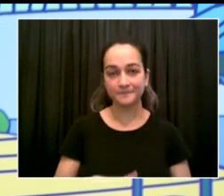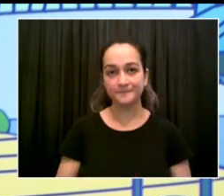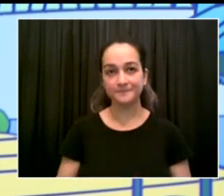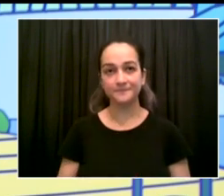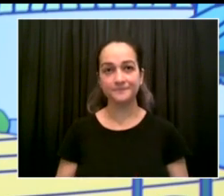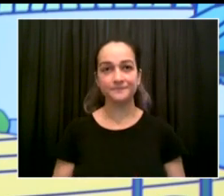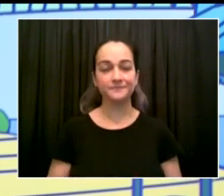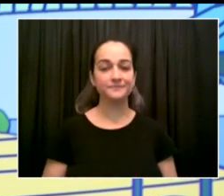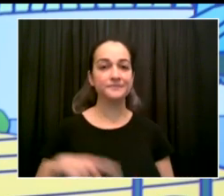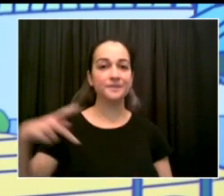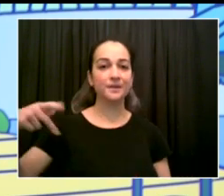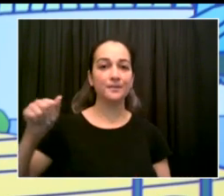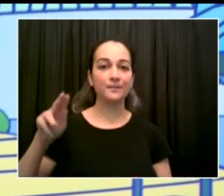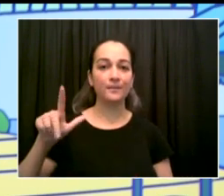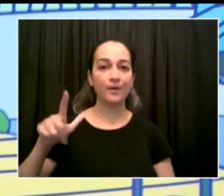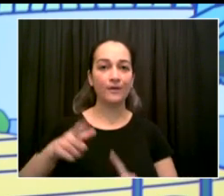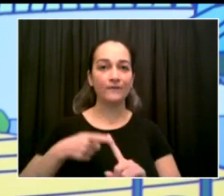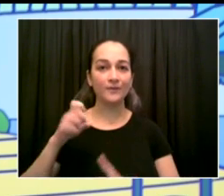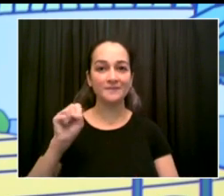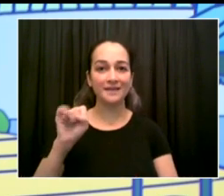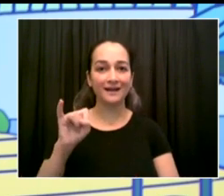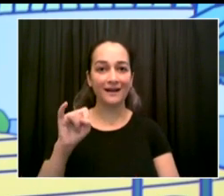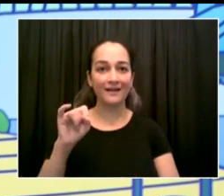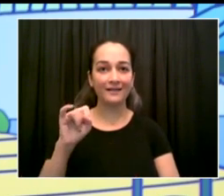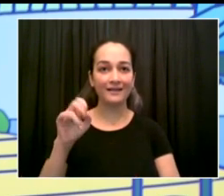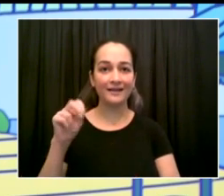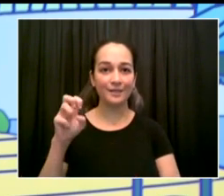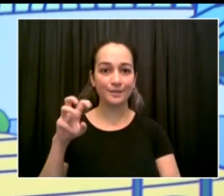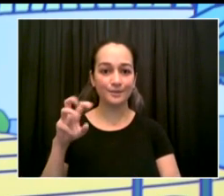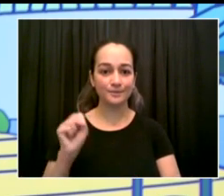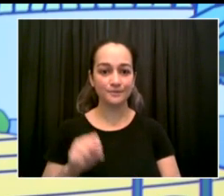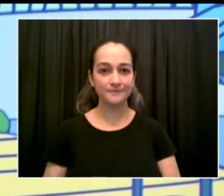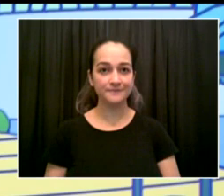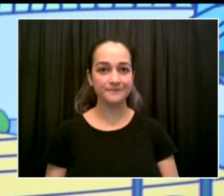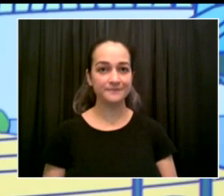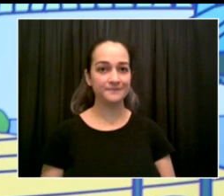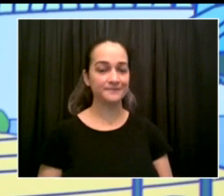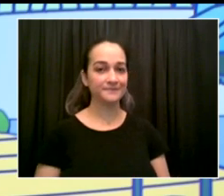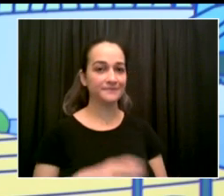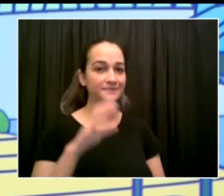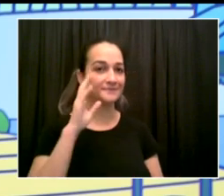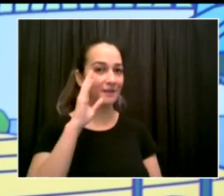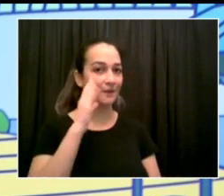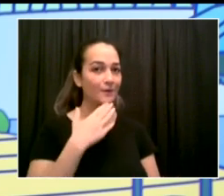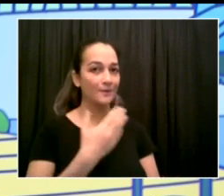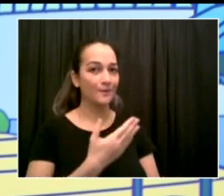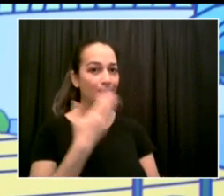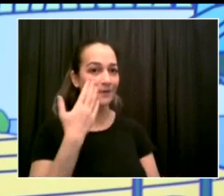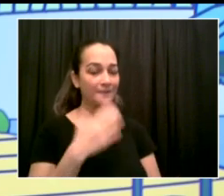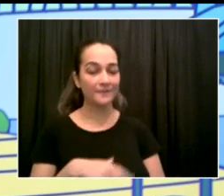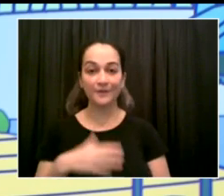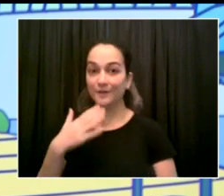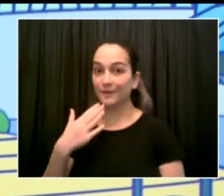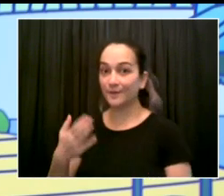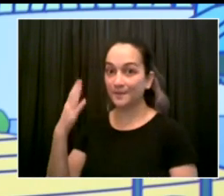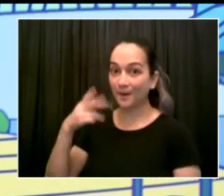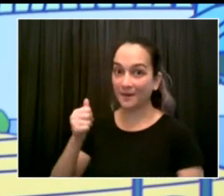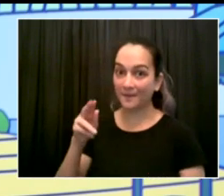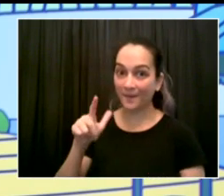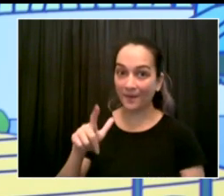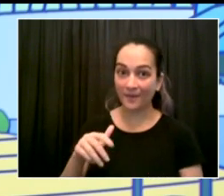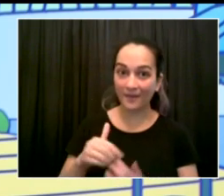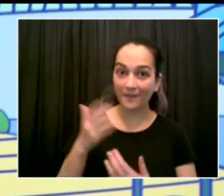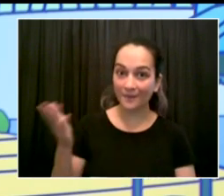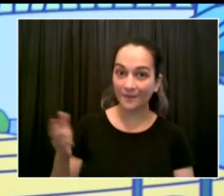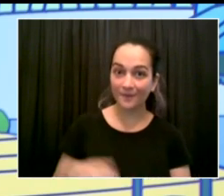Hey, good morning, Mr. Mayor. How are you doing? Good, Paul. How have you been? I'm well, sir. So regarding the school document,